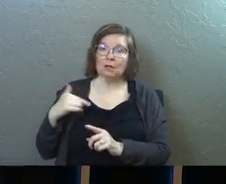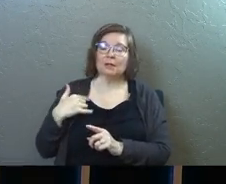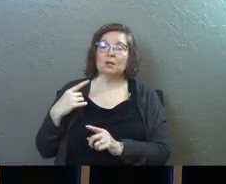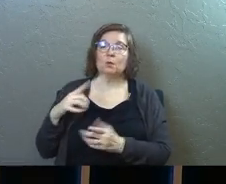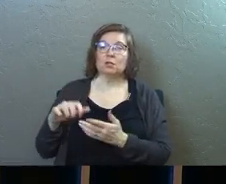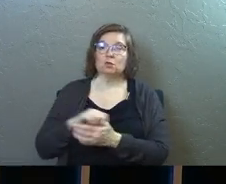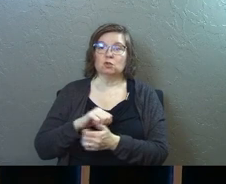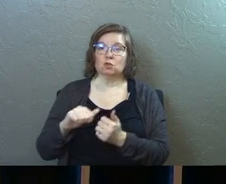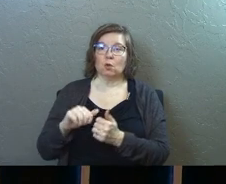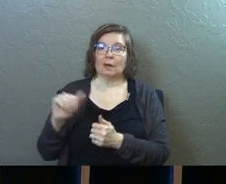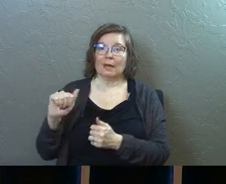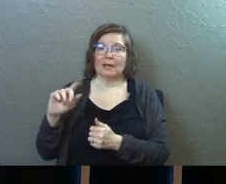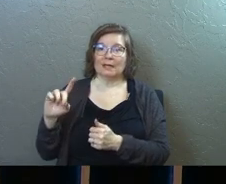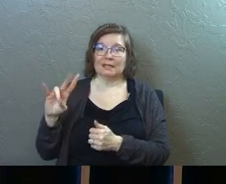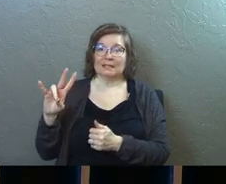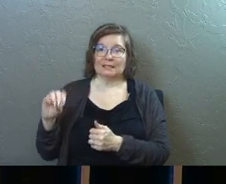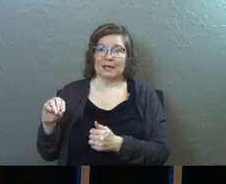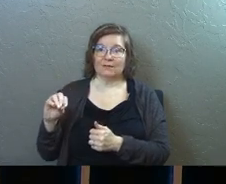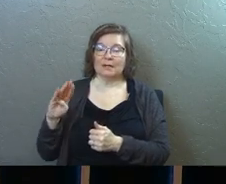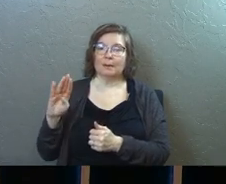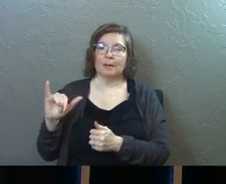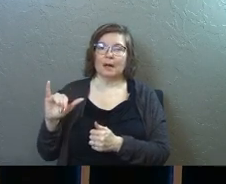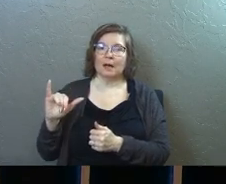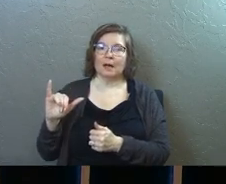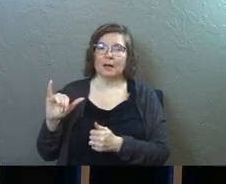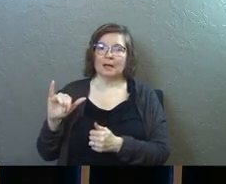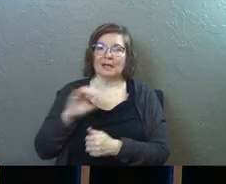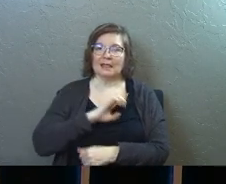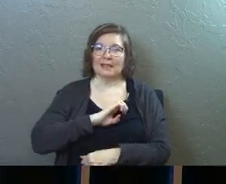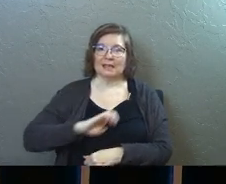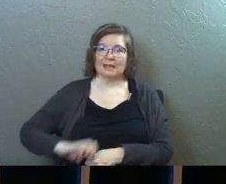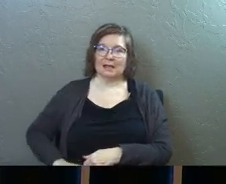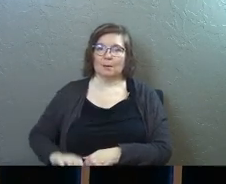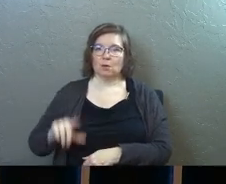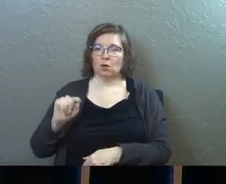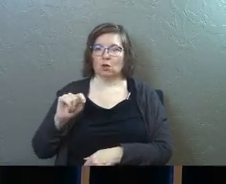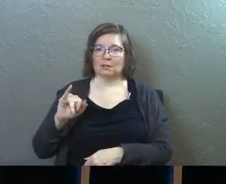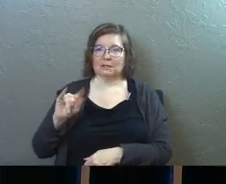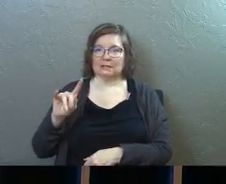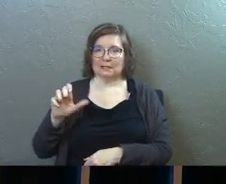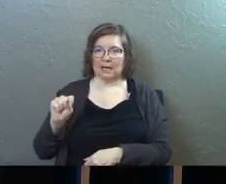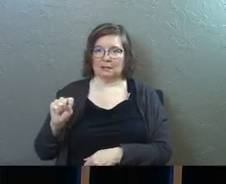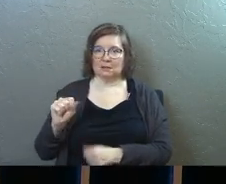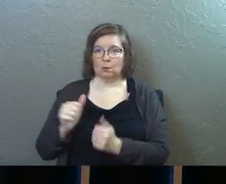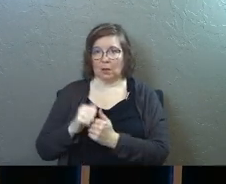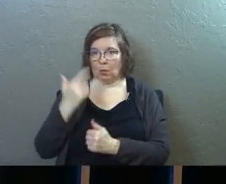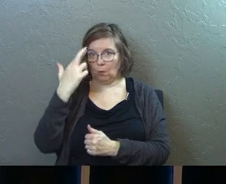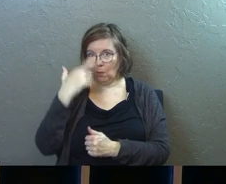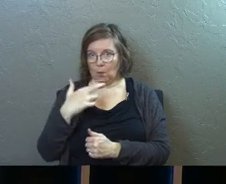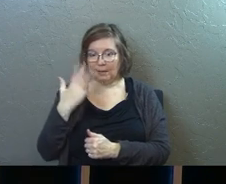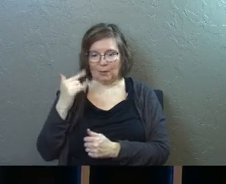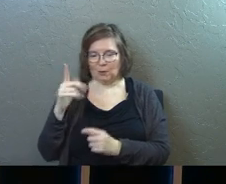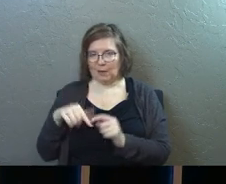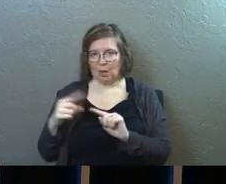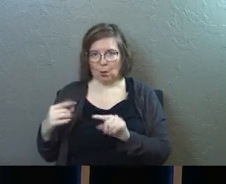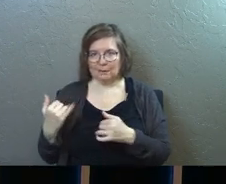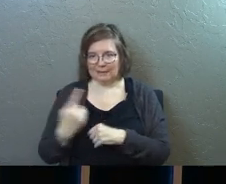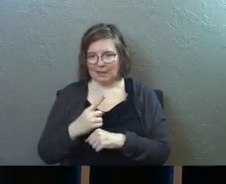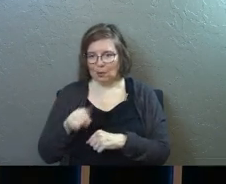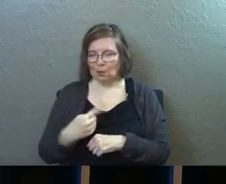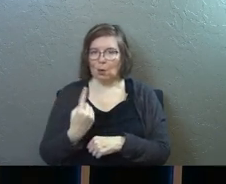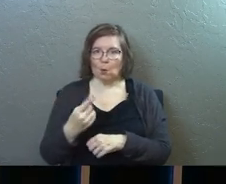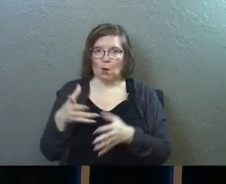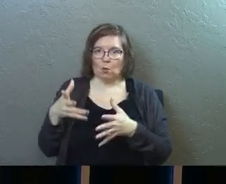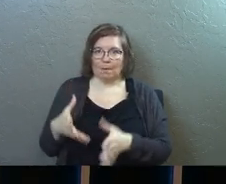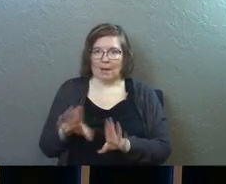this was destroyed in AD 70 by the Emperor Titus of Rome. So he destroyed it. That's why you can't go to it today. There's only